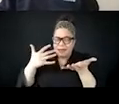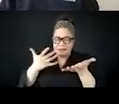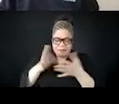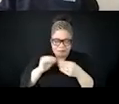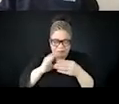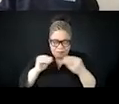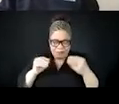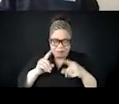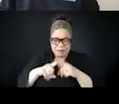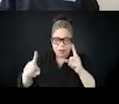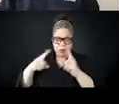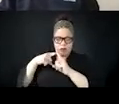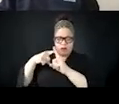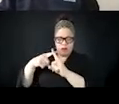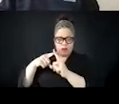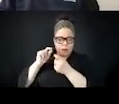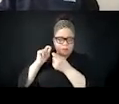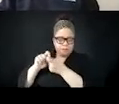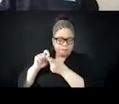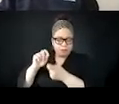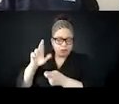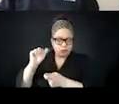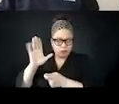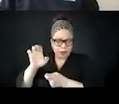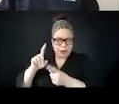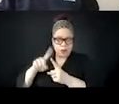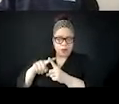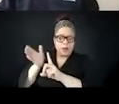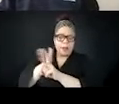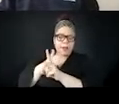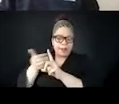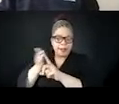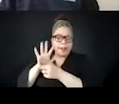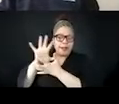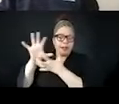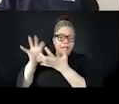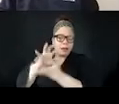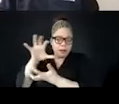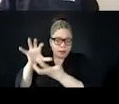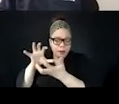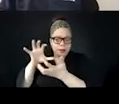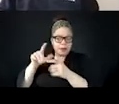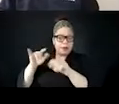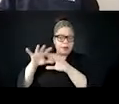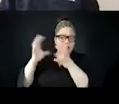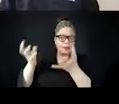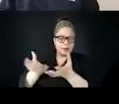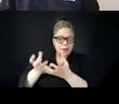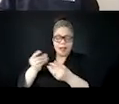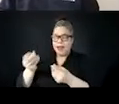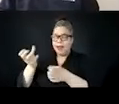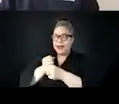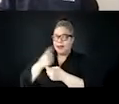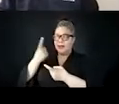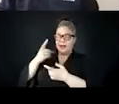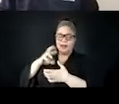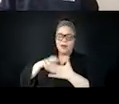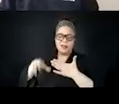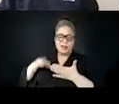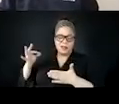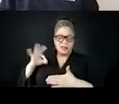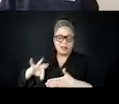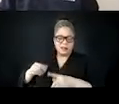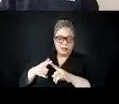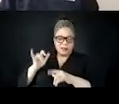out of it, you know, um, some sort of confusion or, or even so to keep them in the dark, you know what I mean? To keep them from gaining that